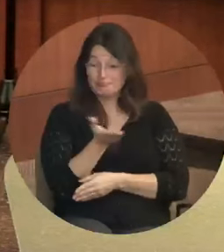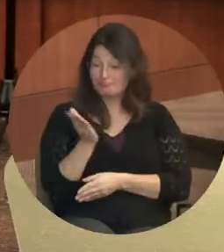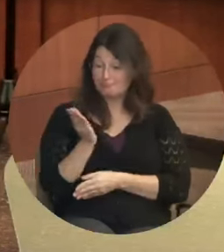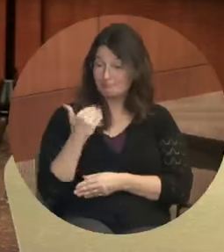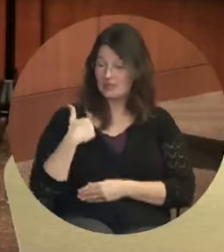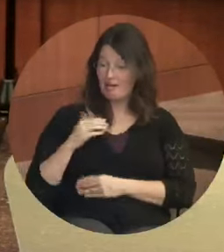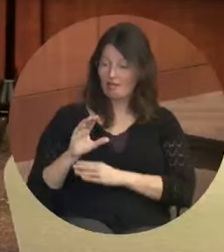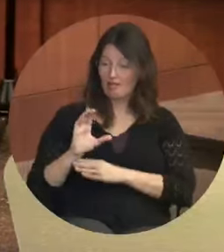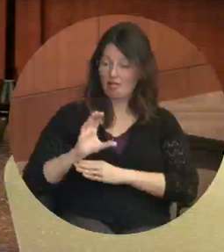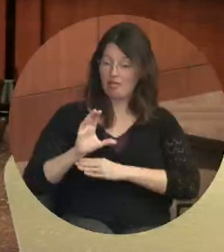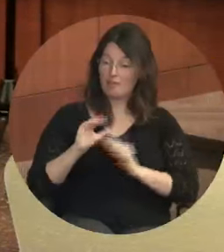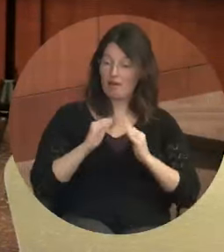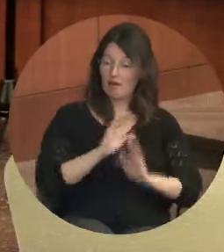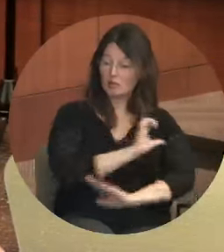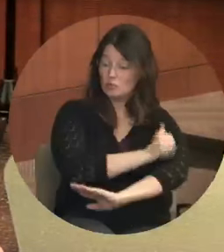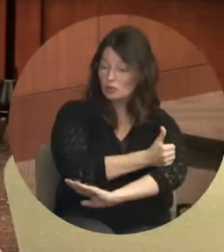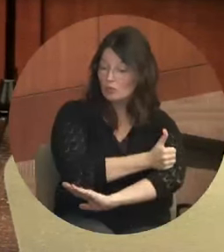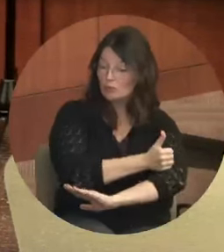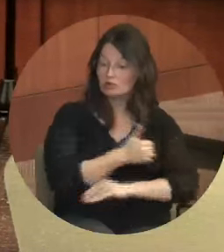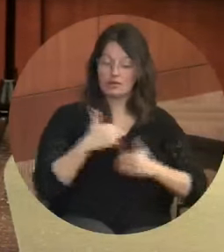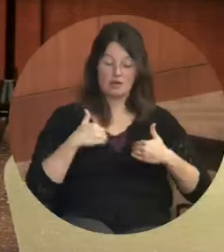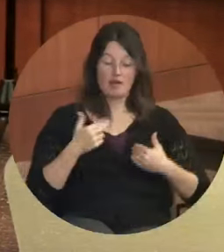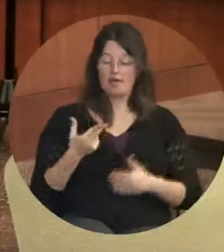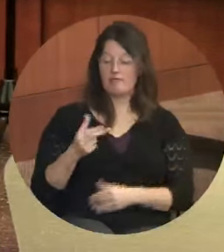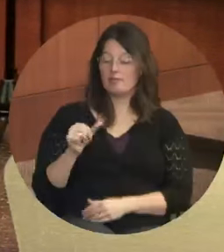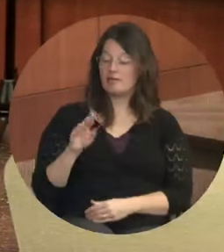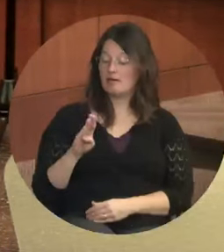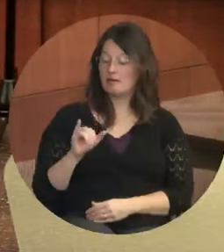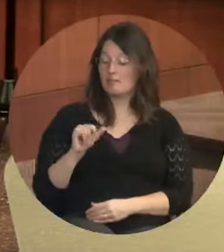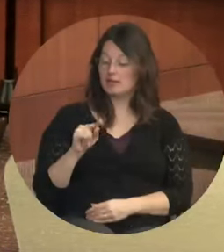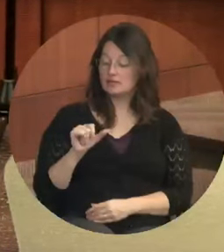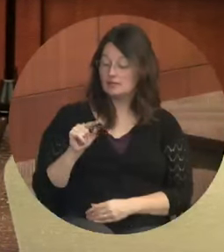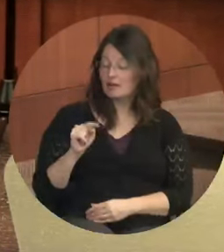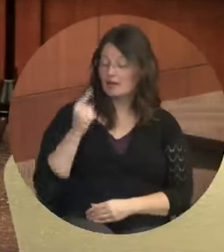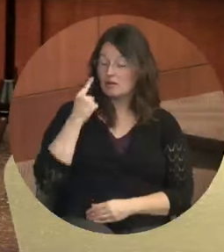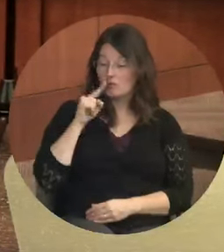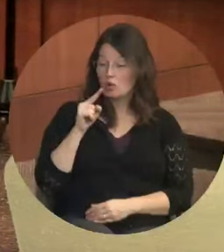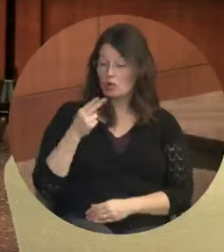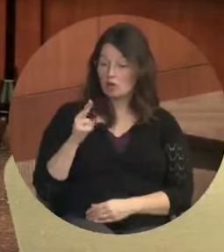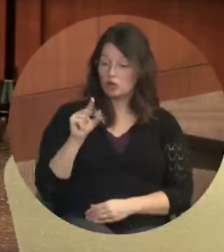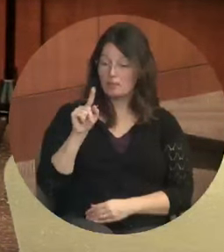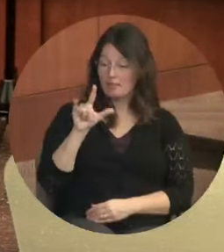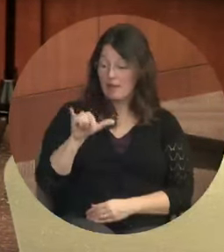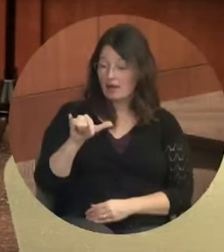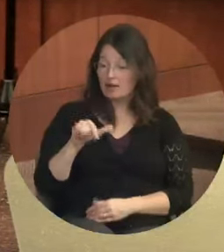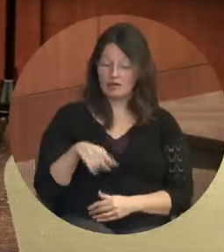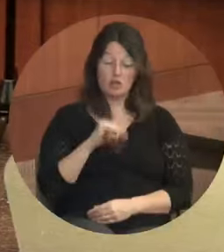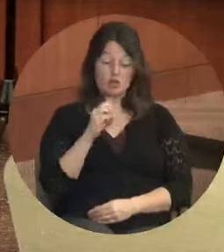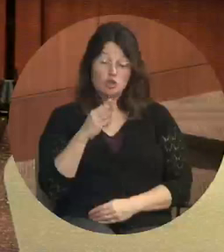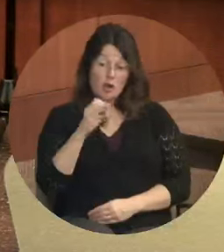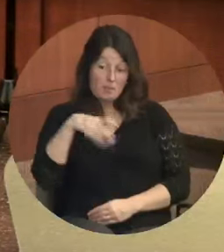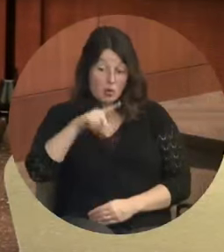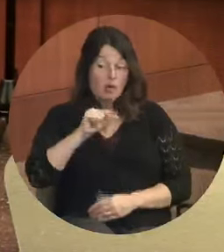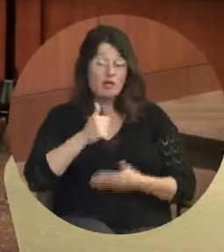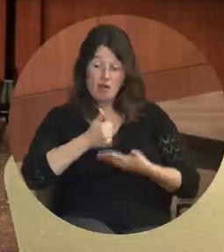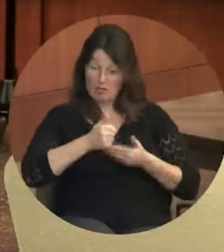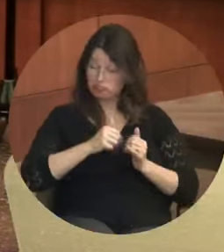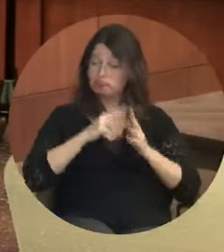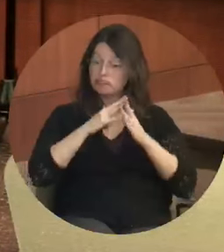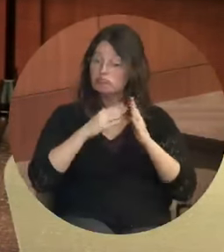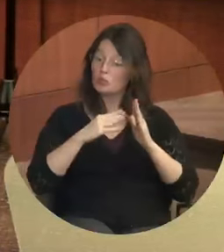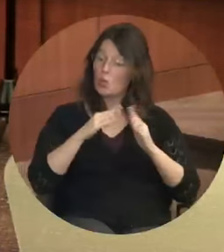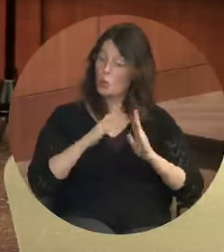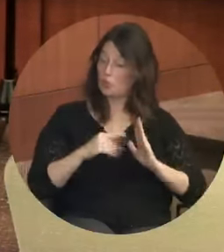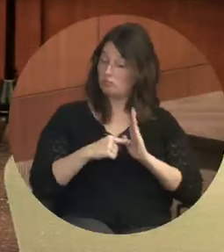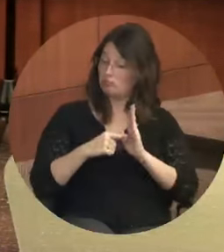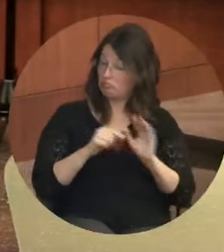Housing Authority. We have Habitat for Humanity. Job Point builds affordable homes. And we have tax credits that encourage